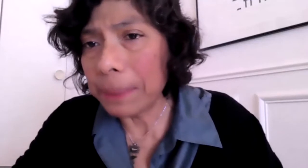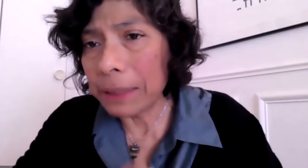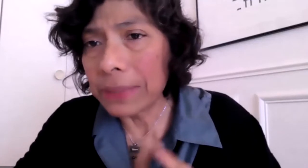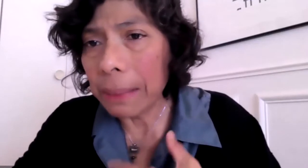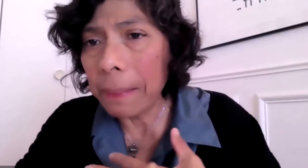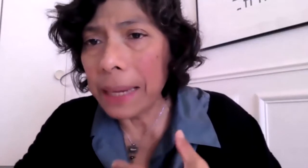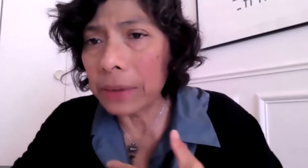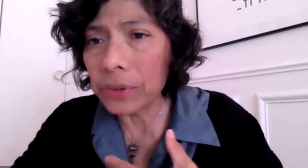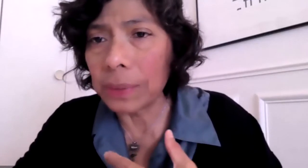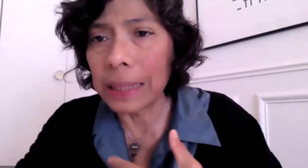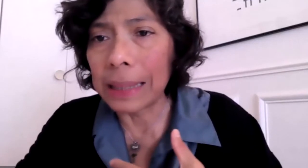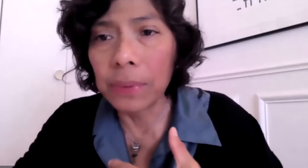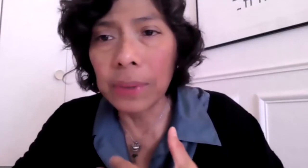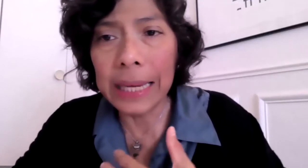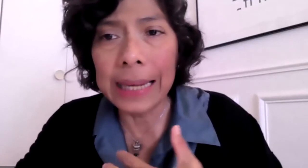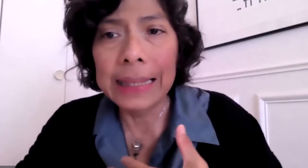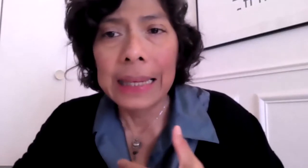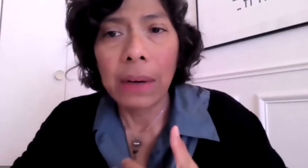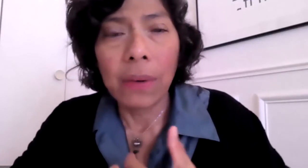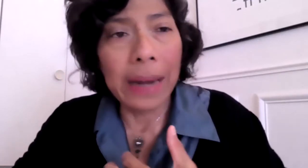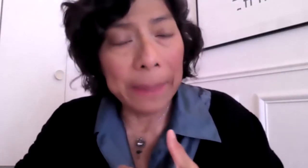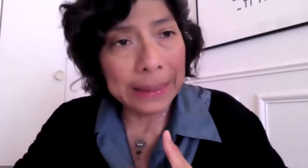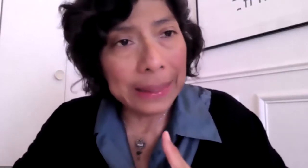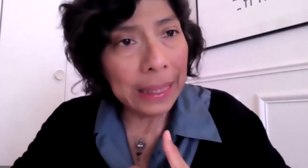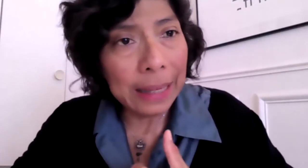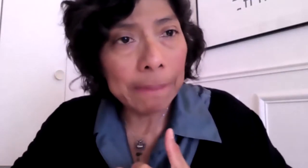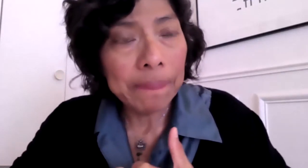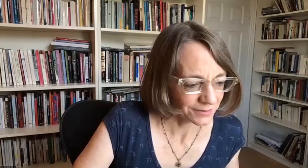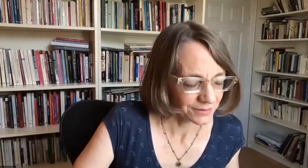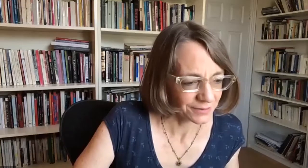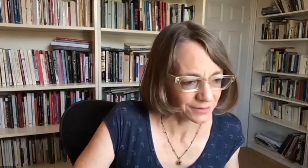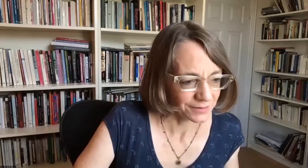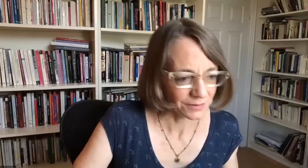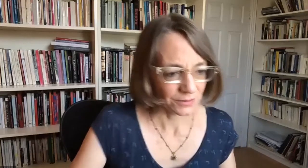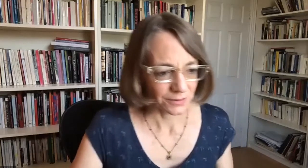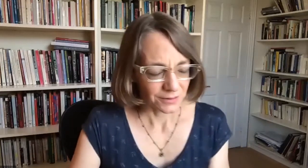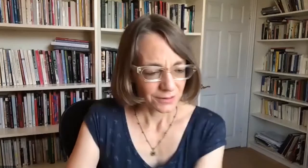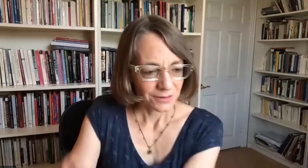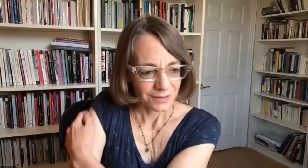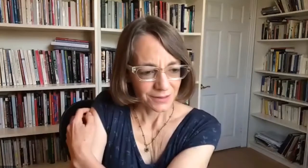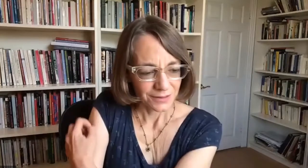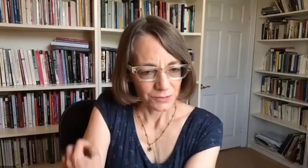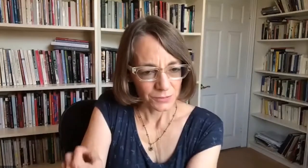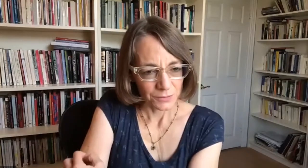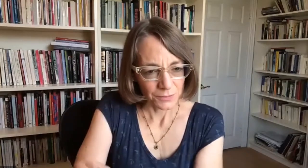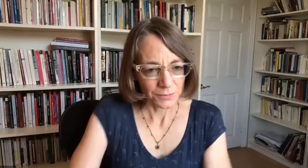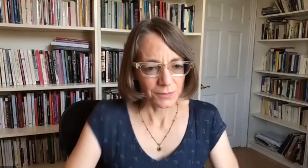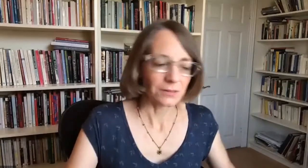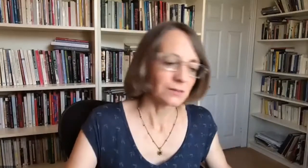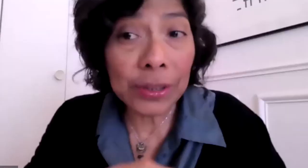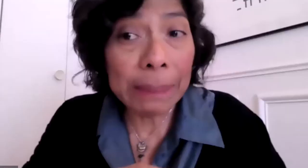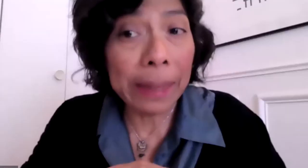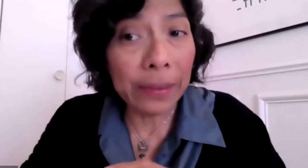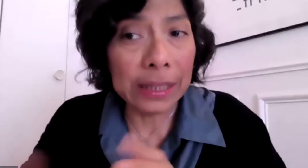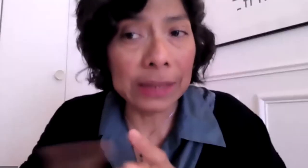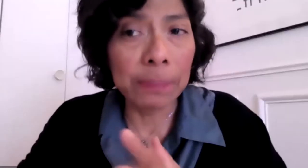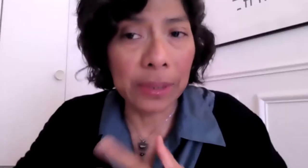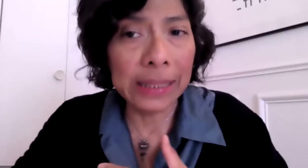indigenous. considered indigenous. Well, the Marco asked about a volia or apathy.